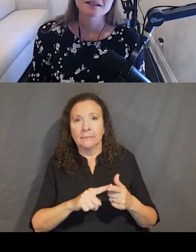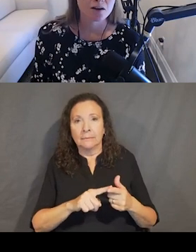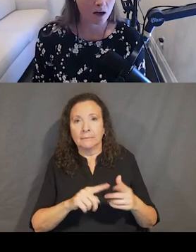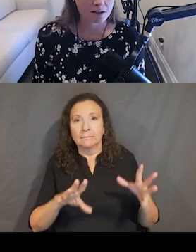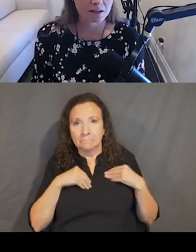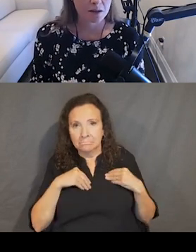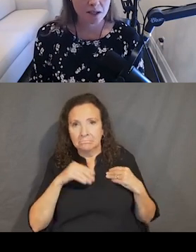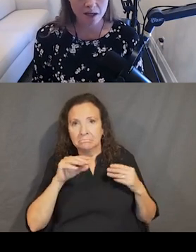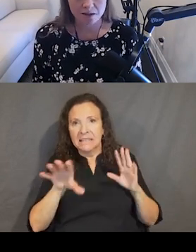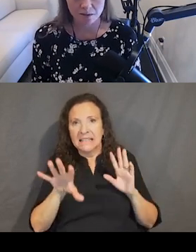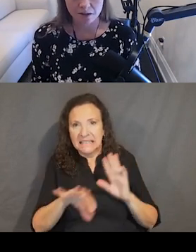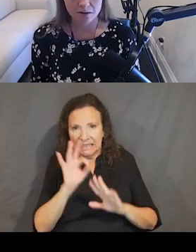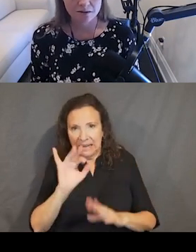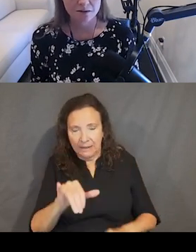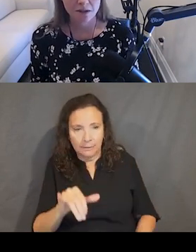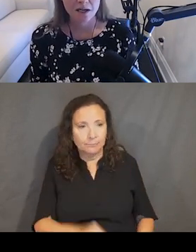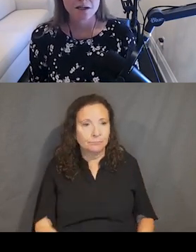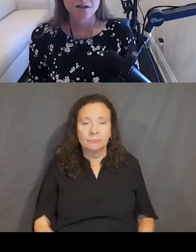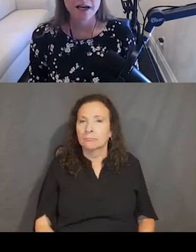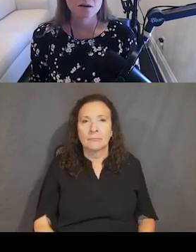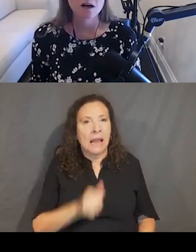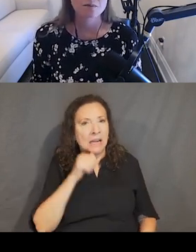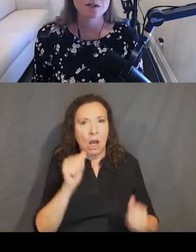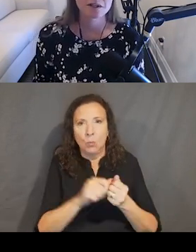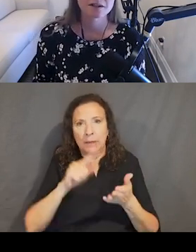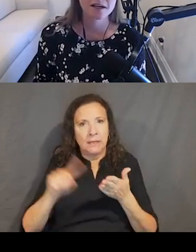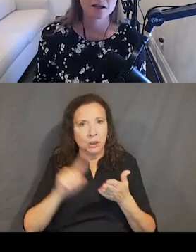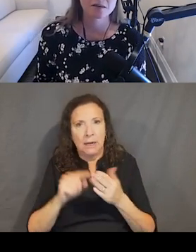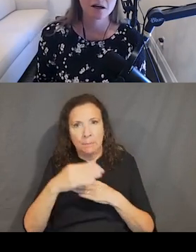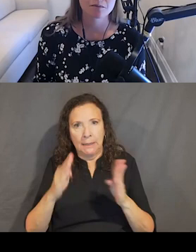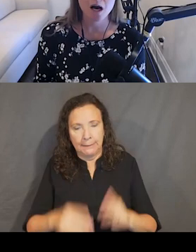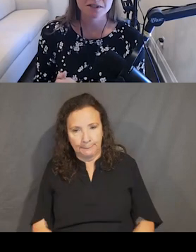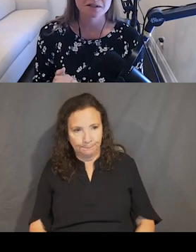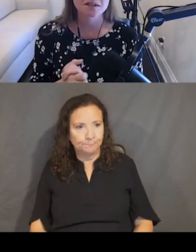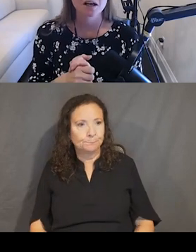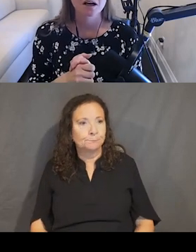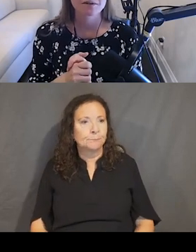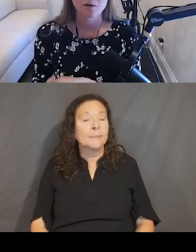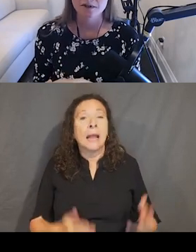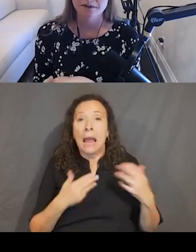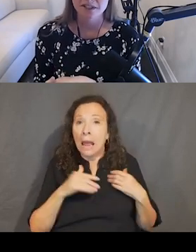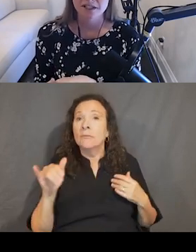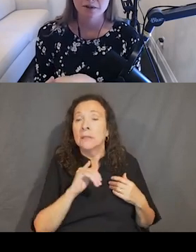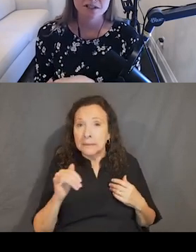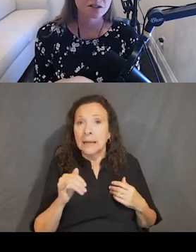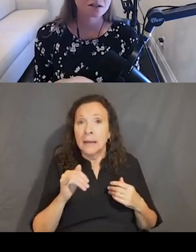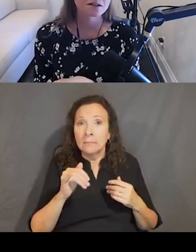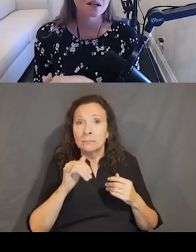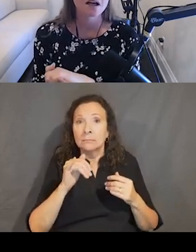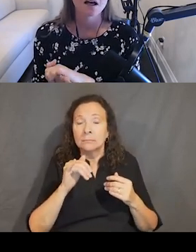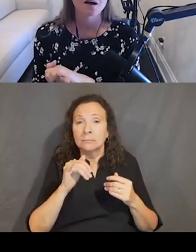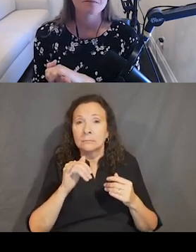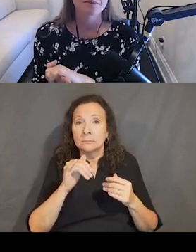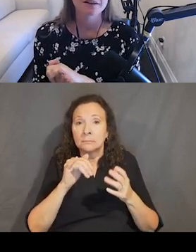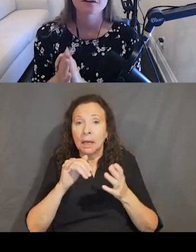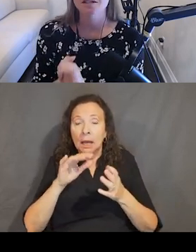This is not how checkboxes work. So now I'm showing the same options of the four different Teenage Mutant Ninja Turtles,